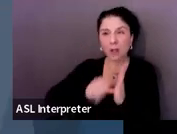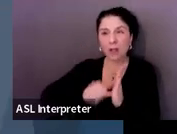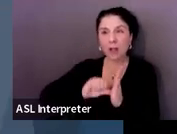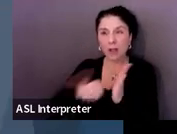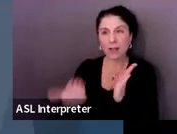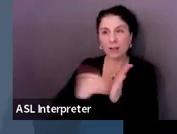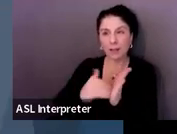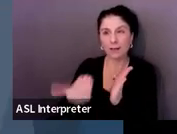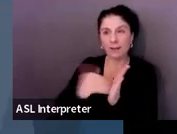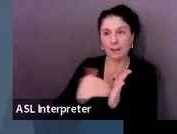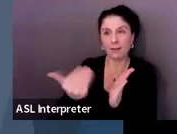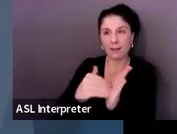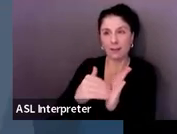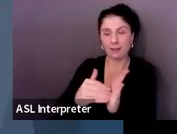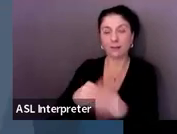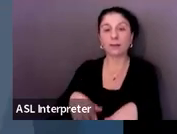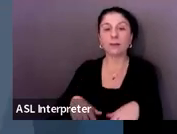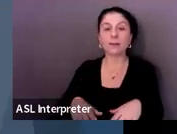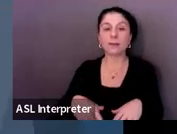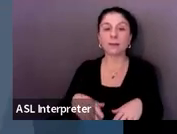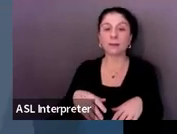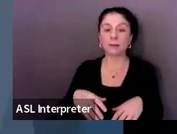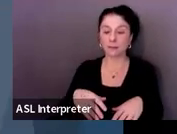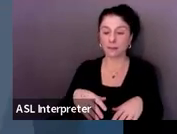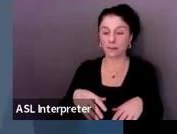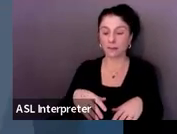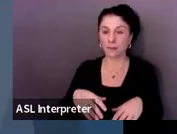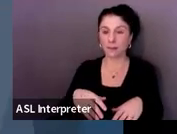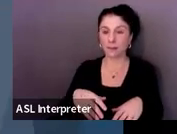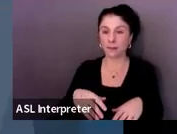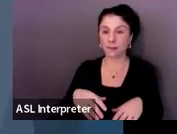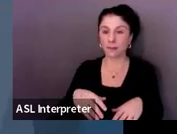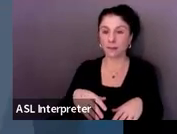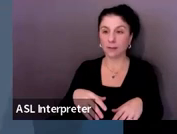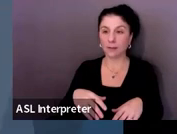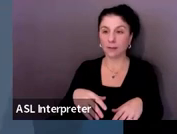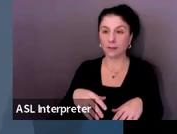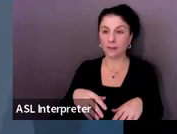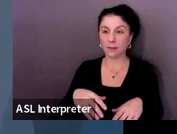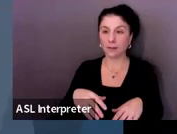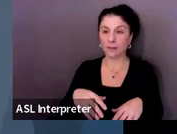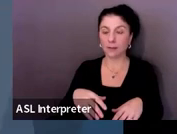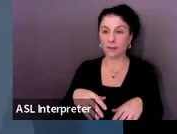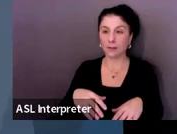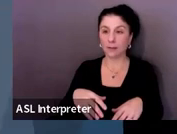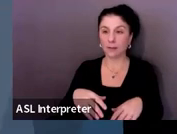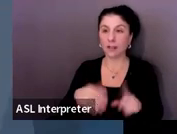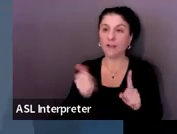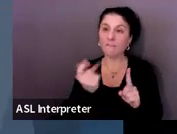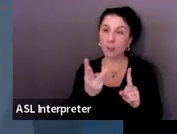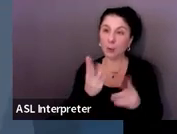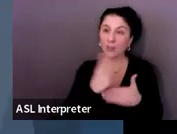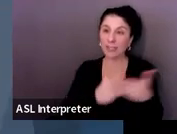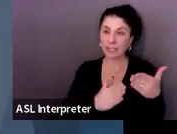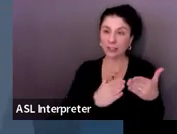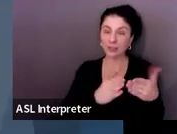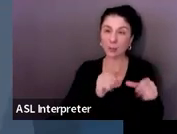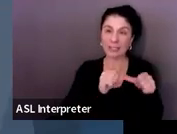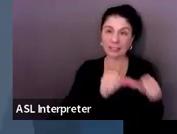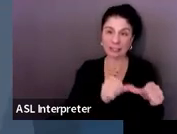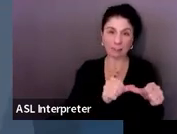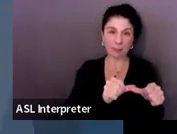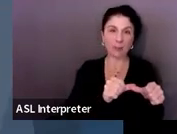For a few of the sections, we recommend that you keep kind of the older things on there and just put the year